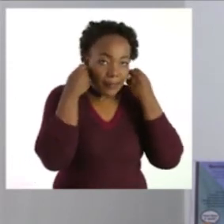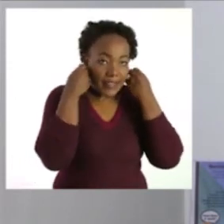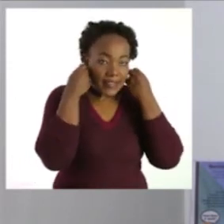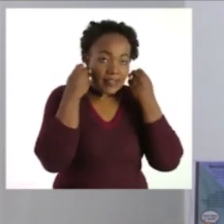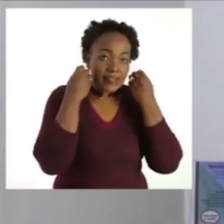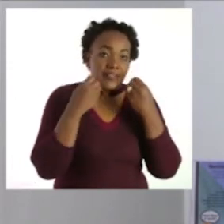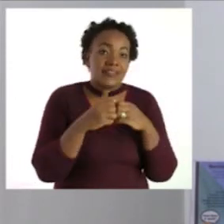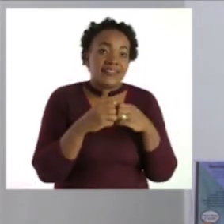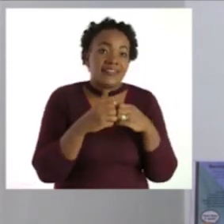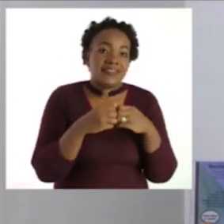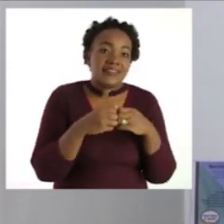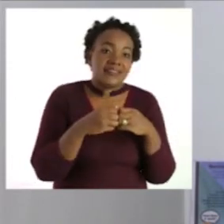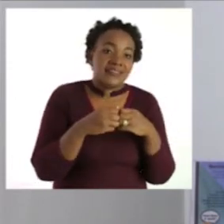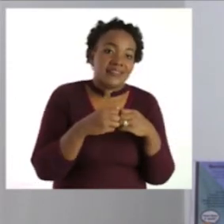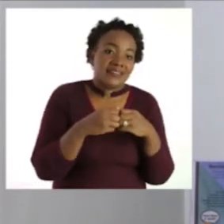mask.